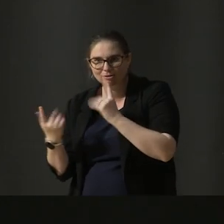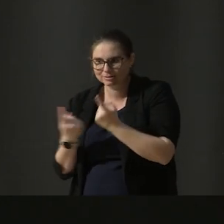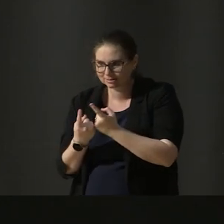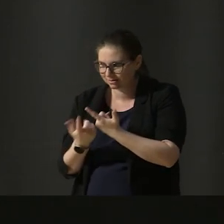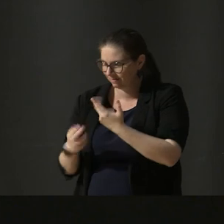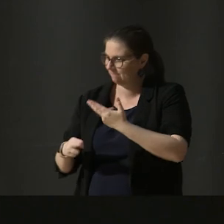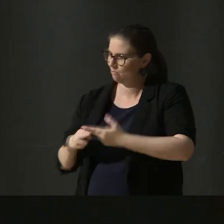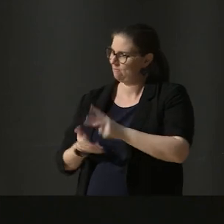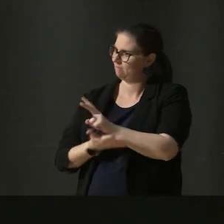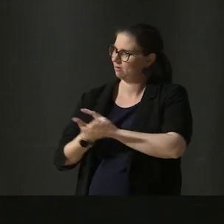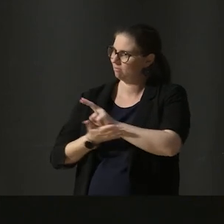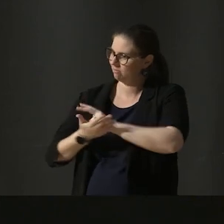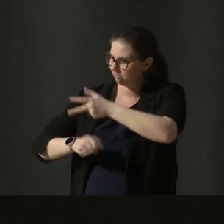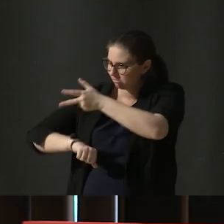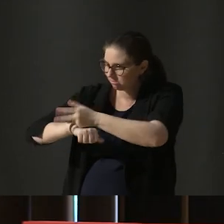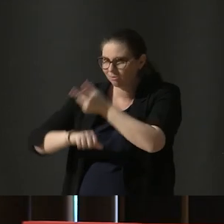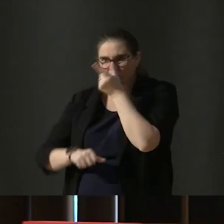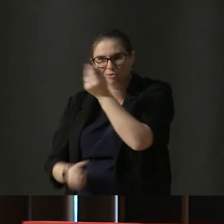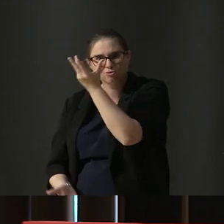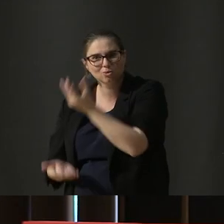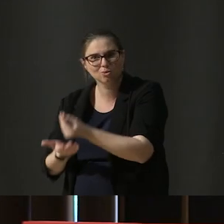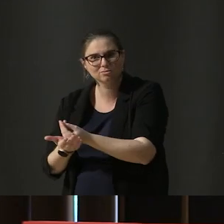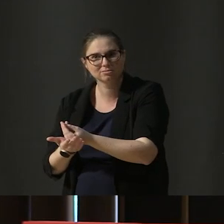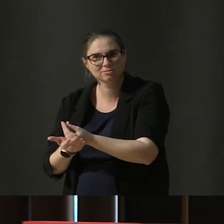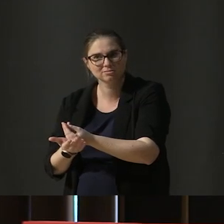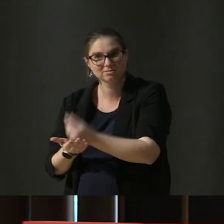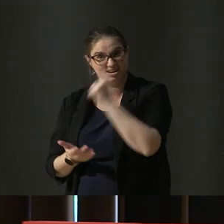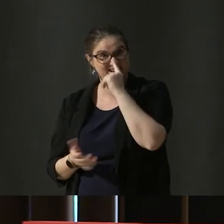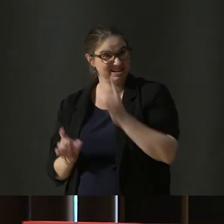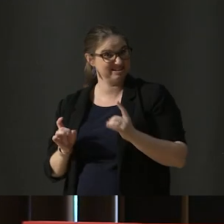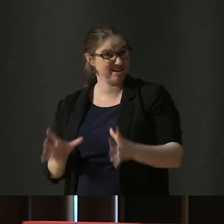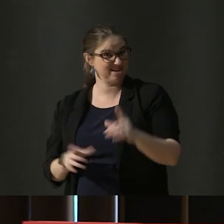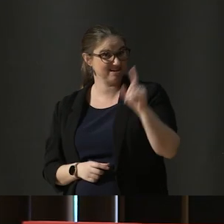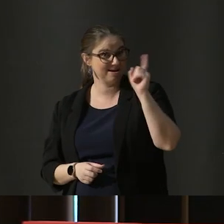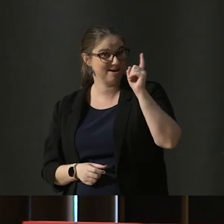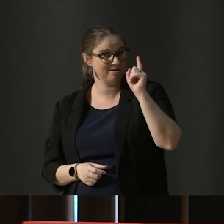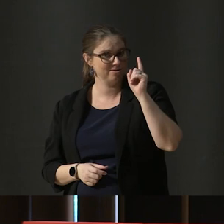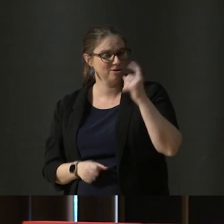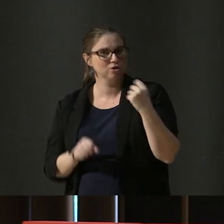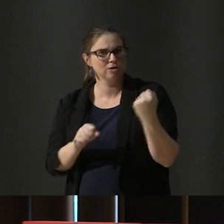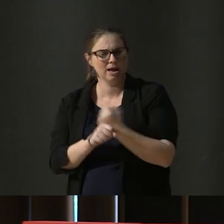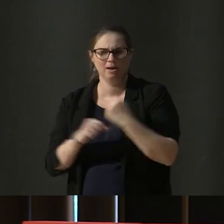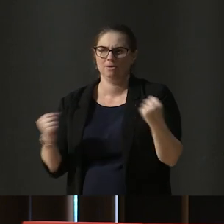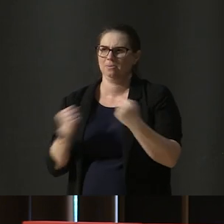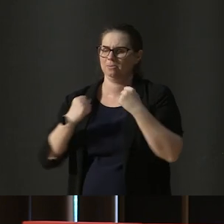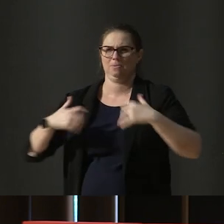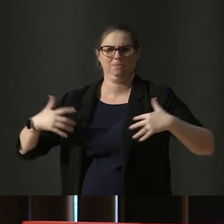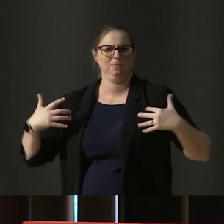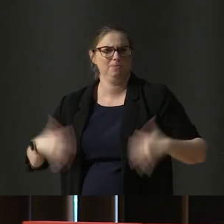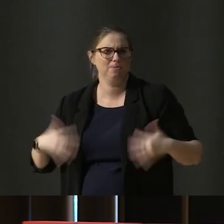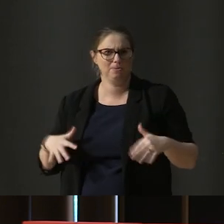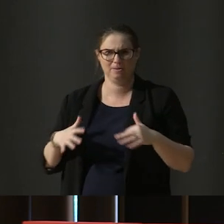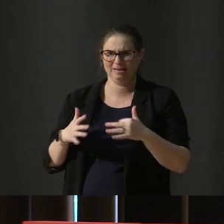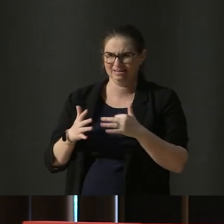recording capabilities. We can start now and create powerfully convincing video evidence of progress